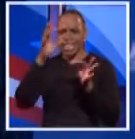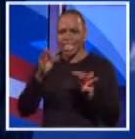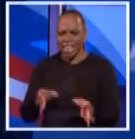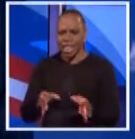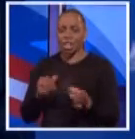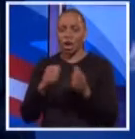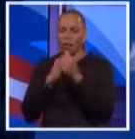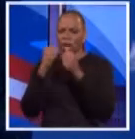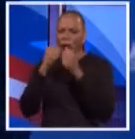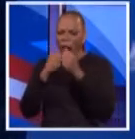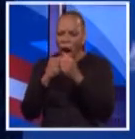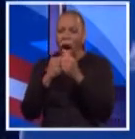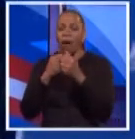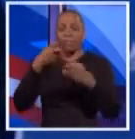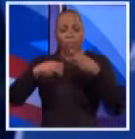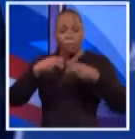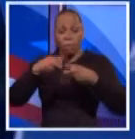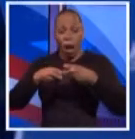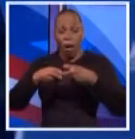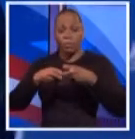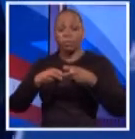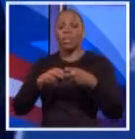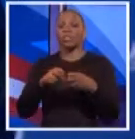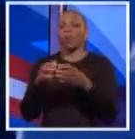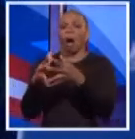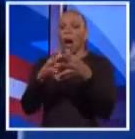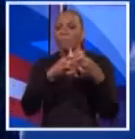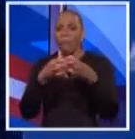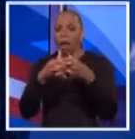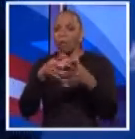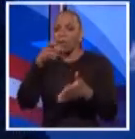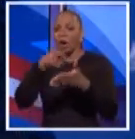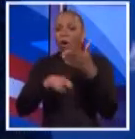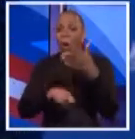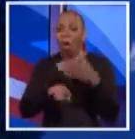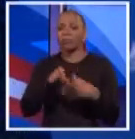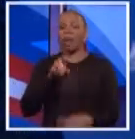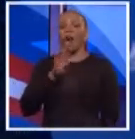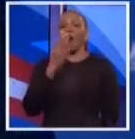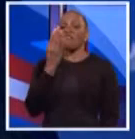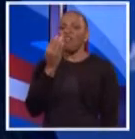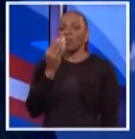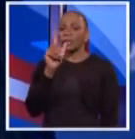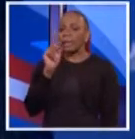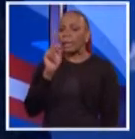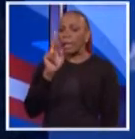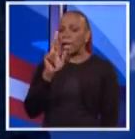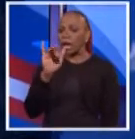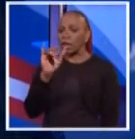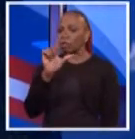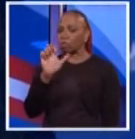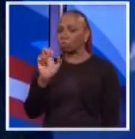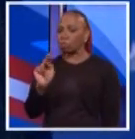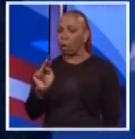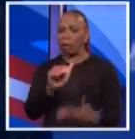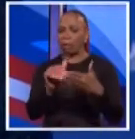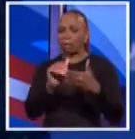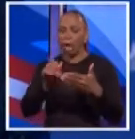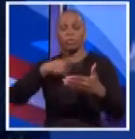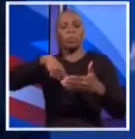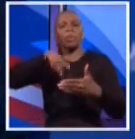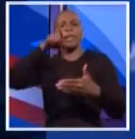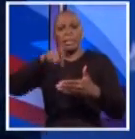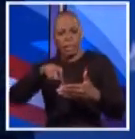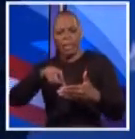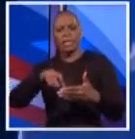structural flaws that cost America $14 trillion. That's the number the Federal Reserve Bank gave us. That is what we need, somebody who can